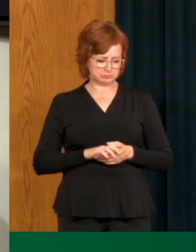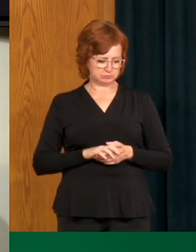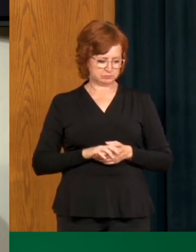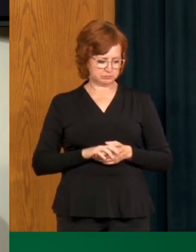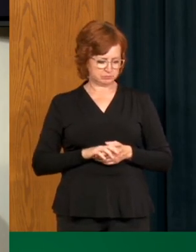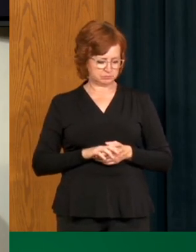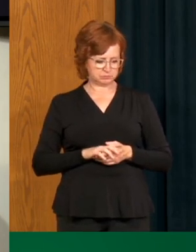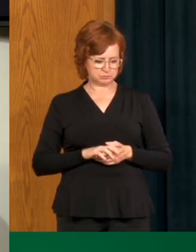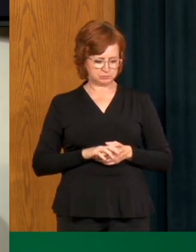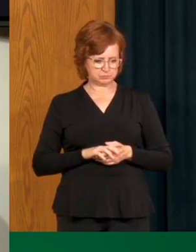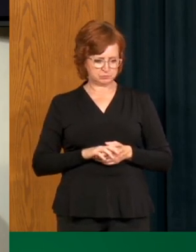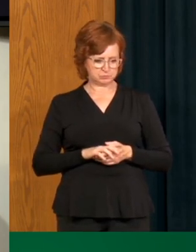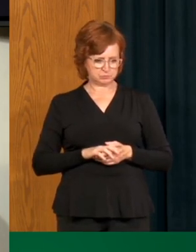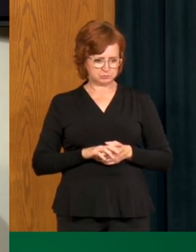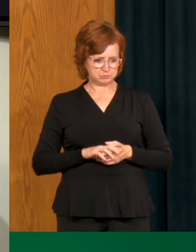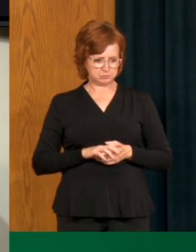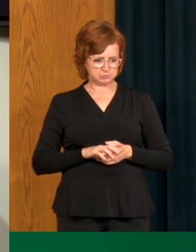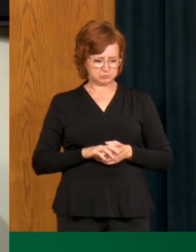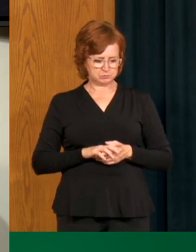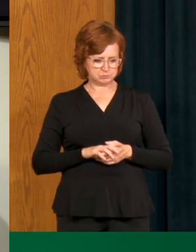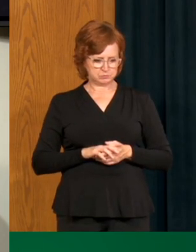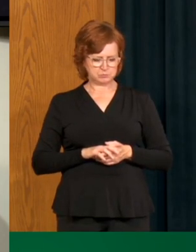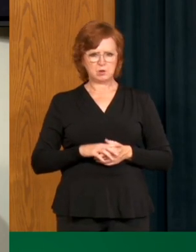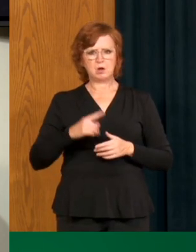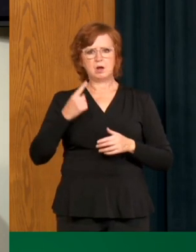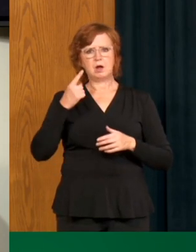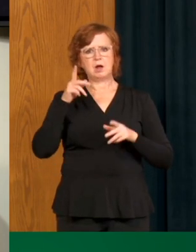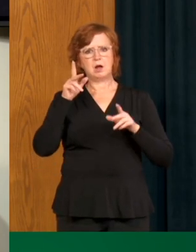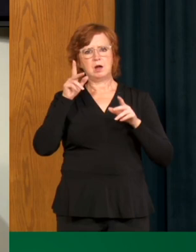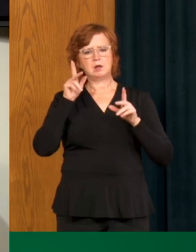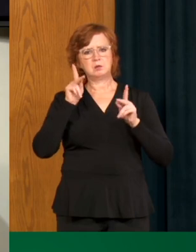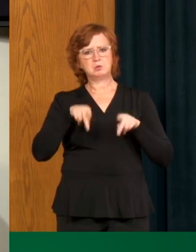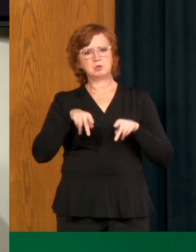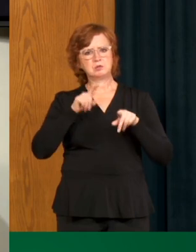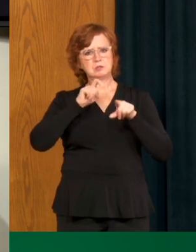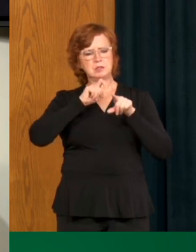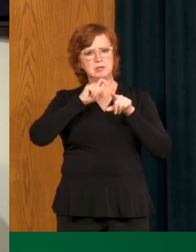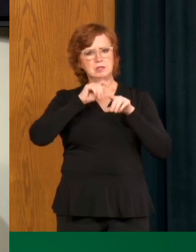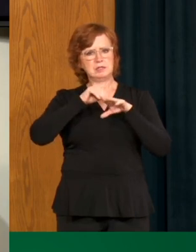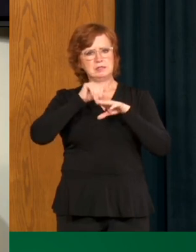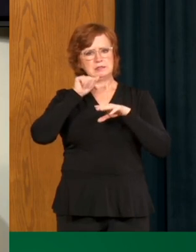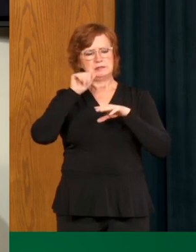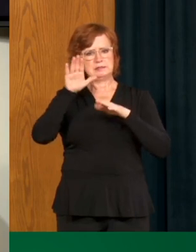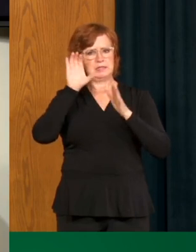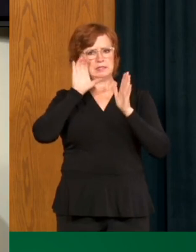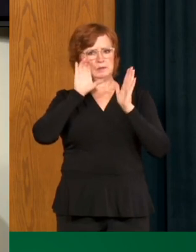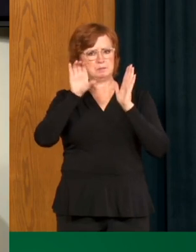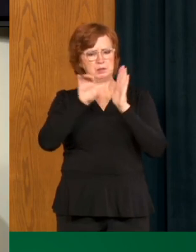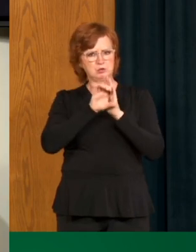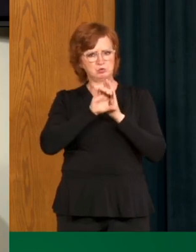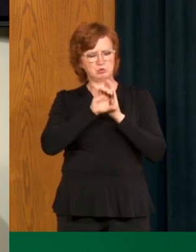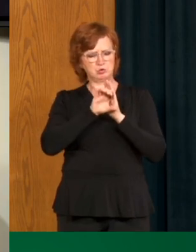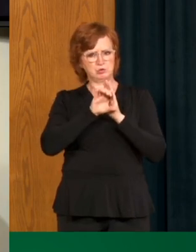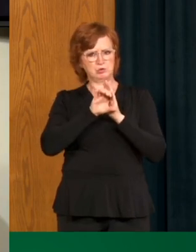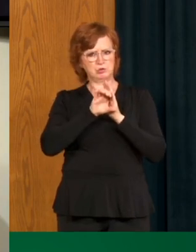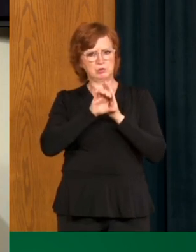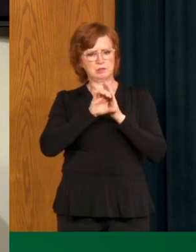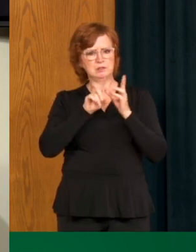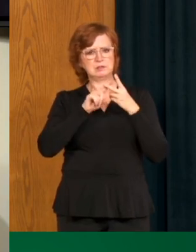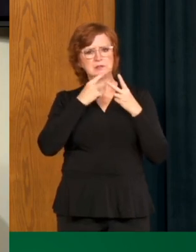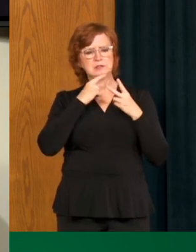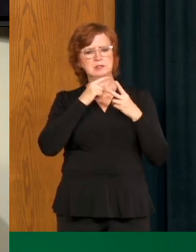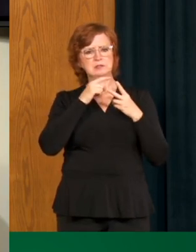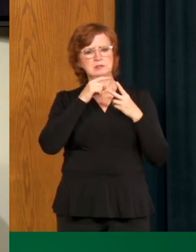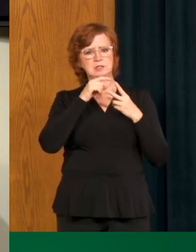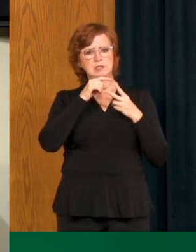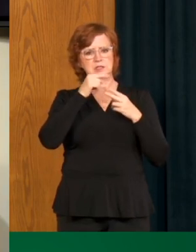question for you about, we got a photo in from a listener that says there was, that appears like there was a government of Saskatchewan release saying that 44